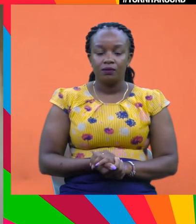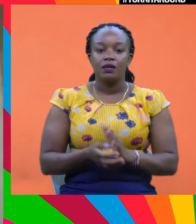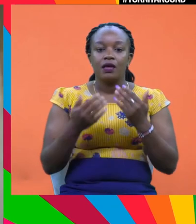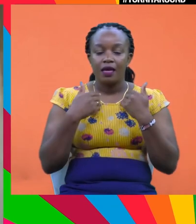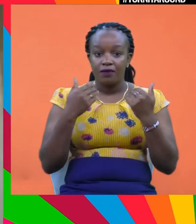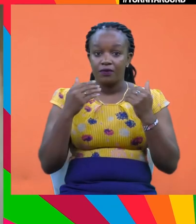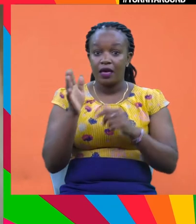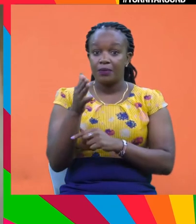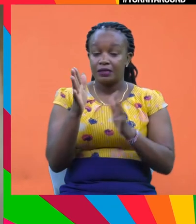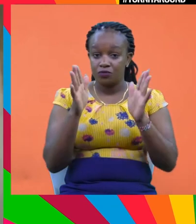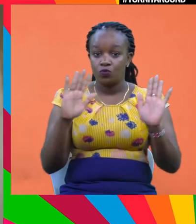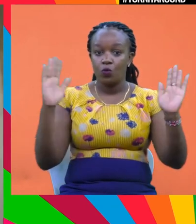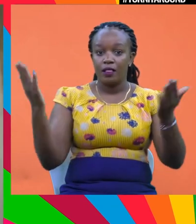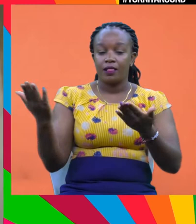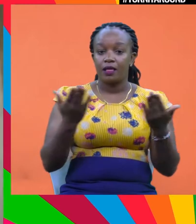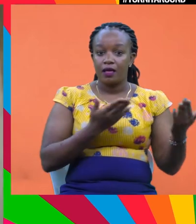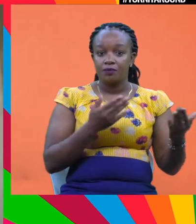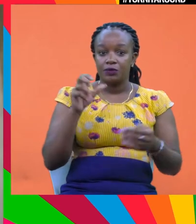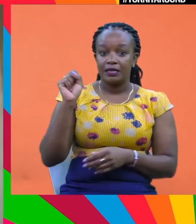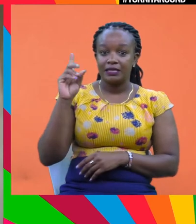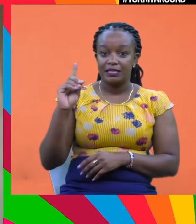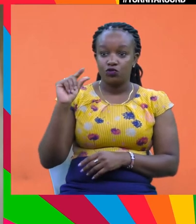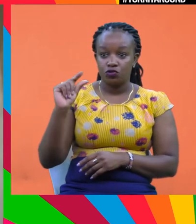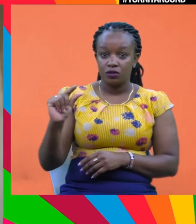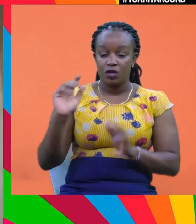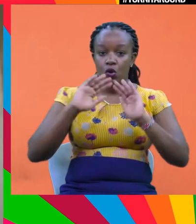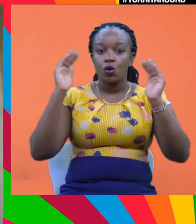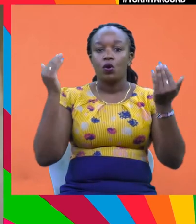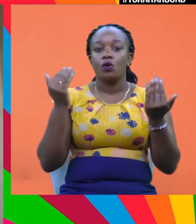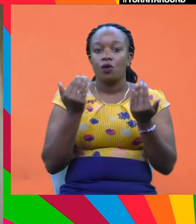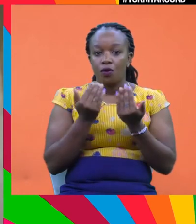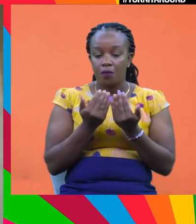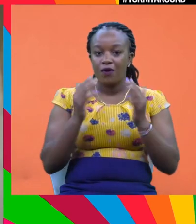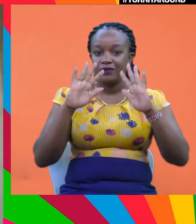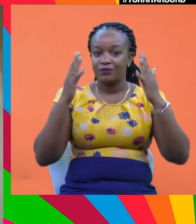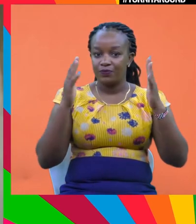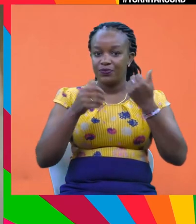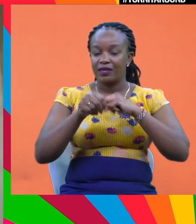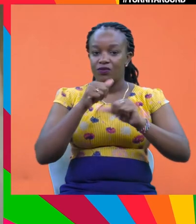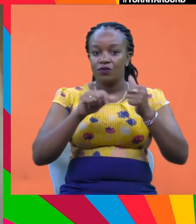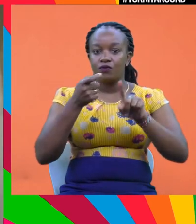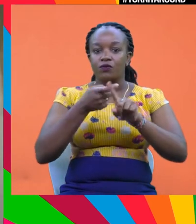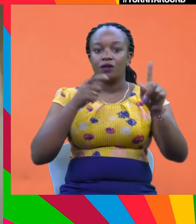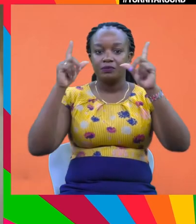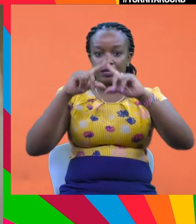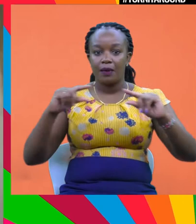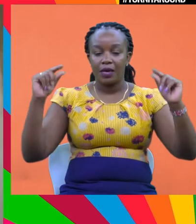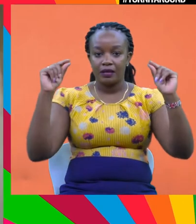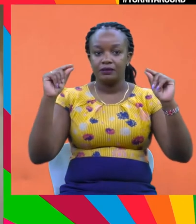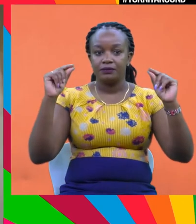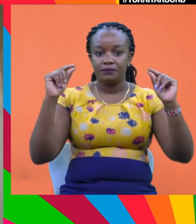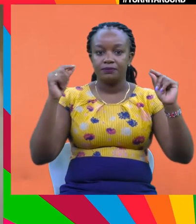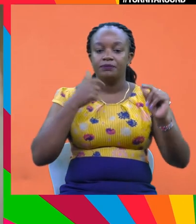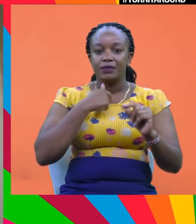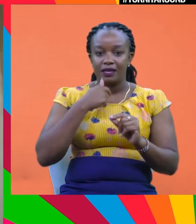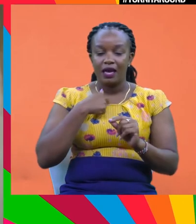World Ambassador. Welcome to the SDG Global Festival of Action from Japan. We're actually in Tokyo right now.